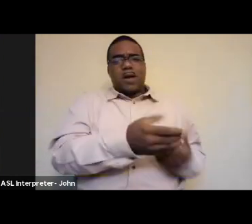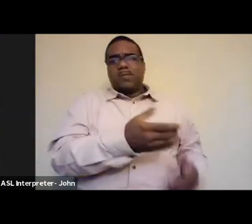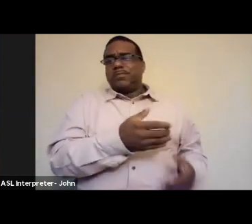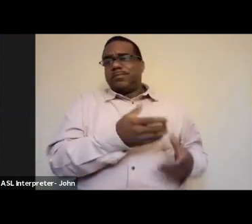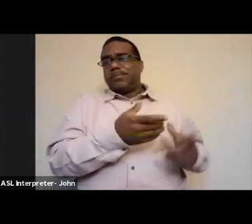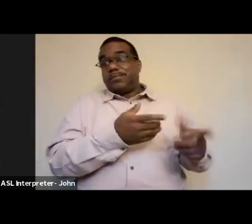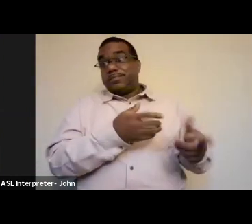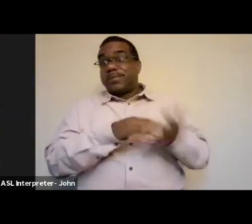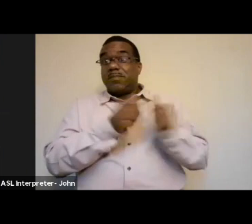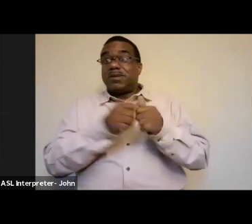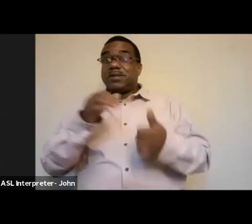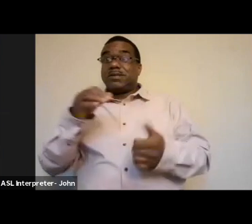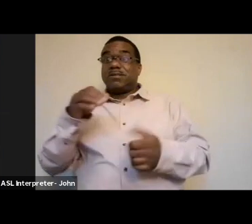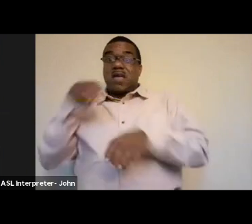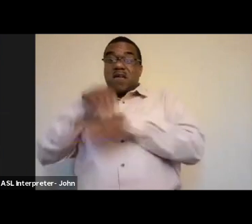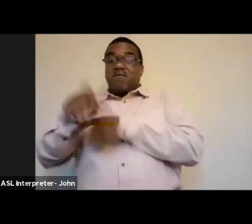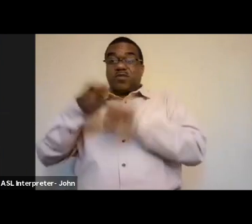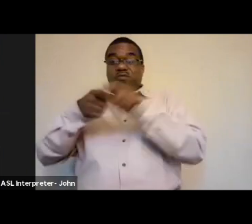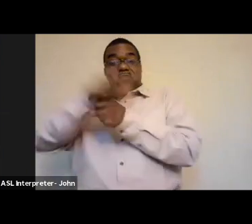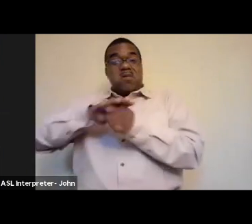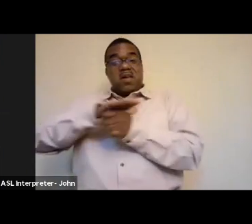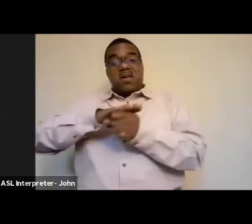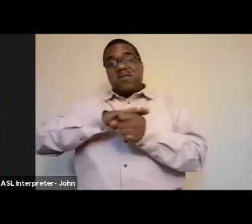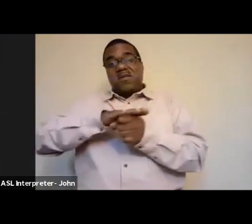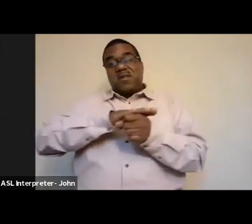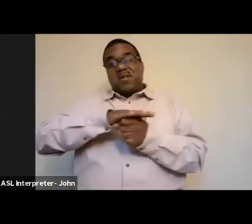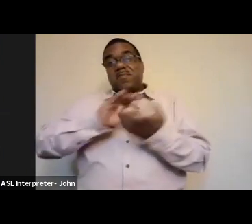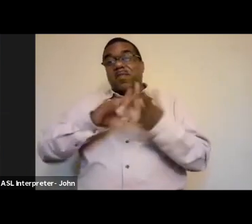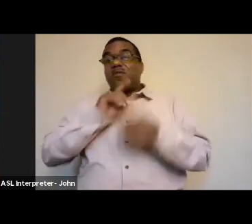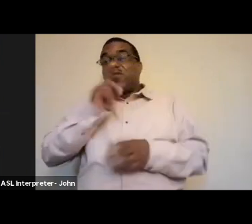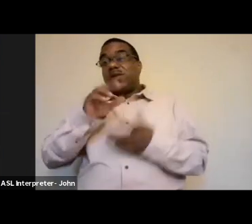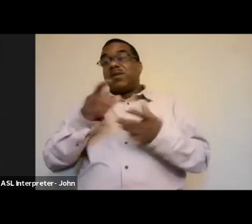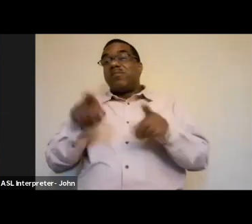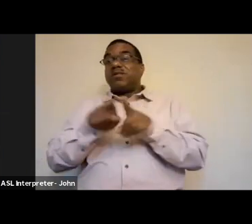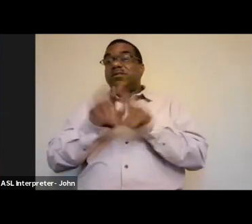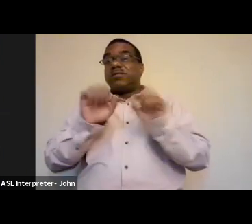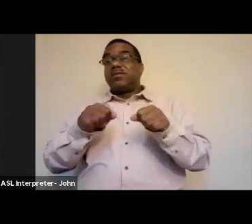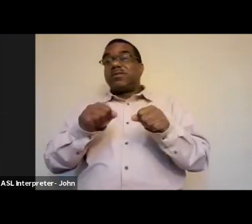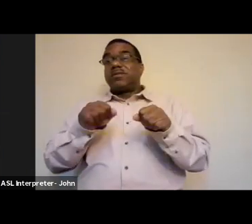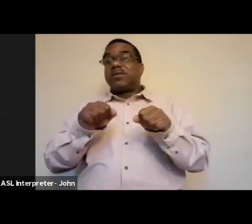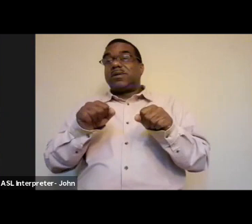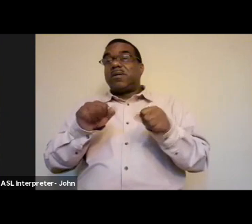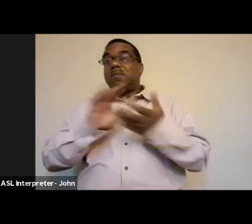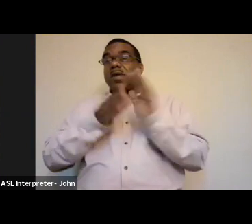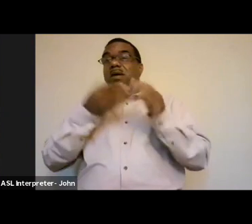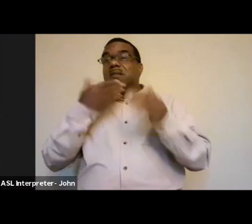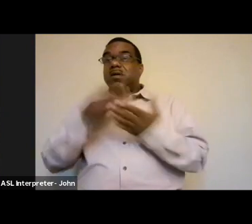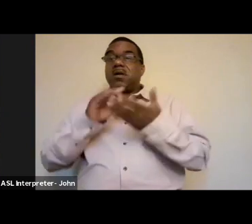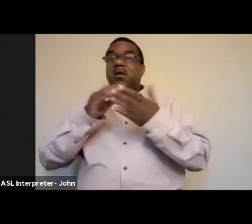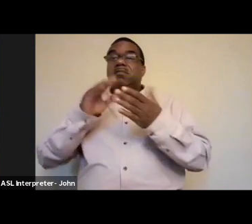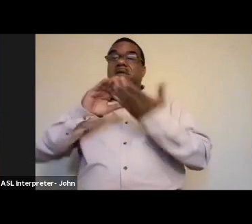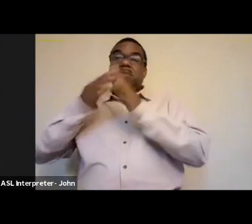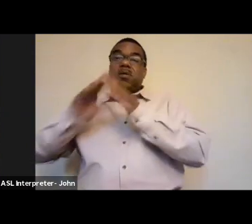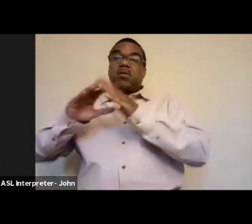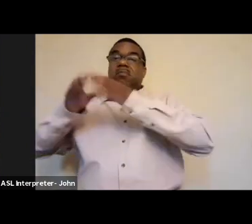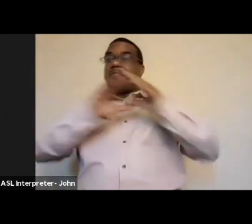is largely influenced by the region that they're in. And so it could also be a good way to connect more communities to be having